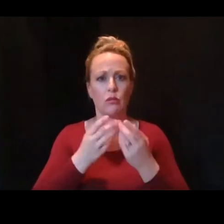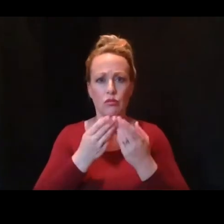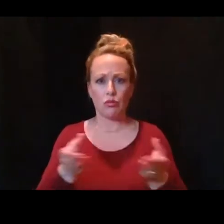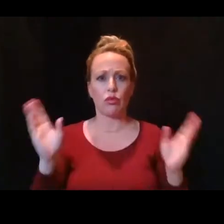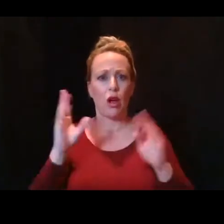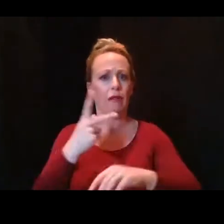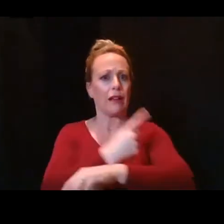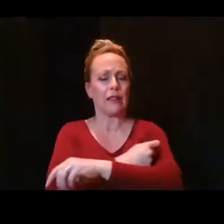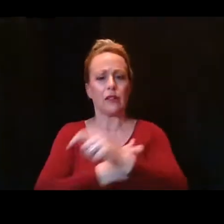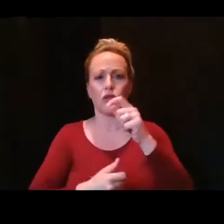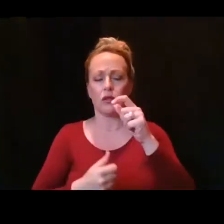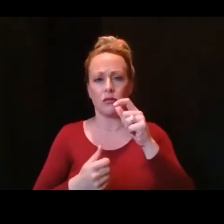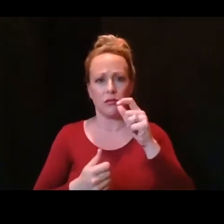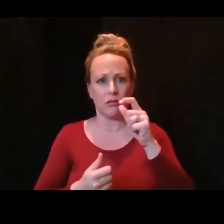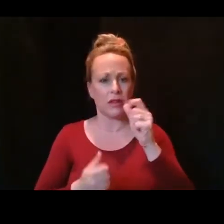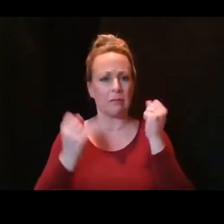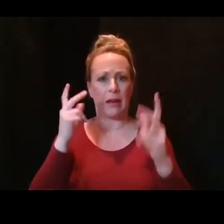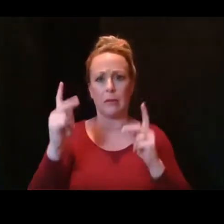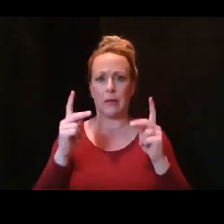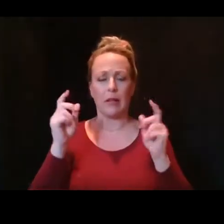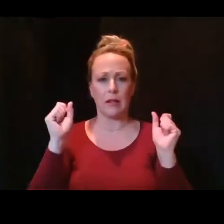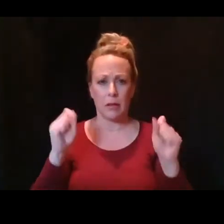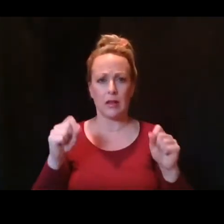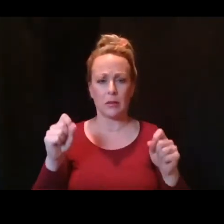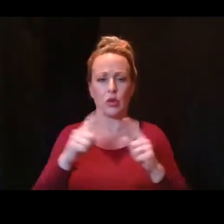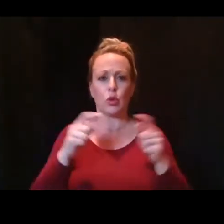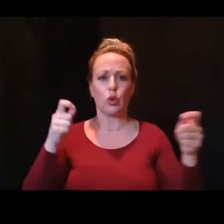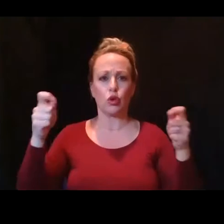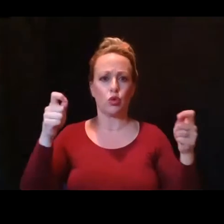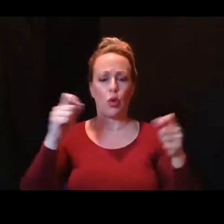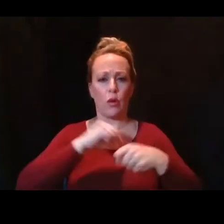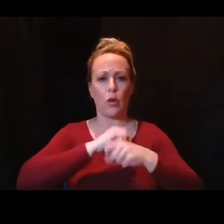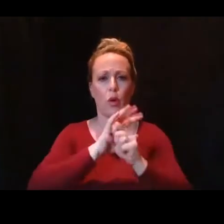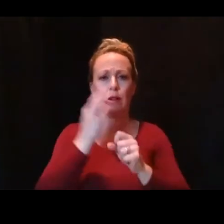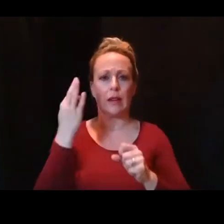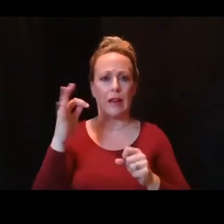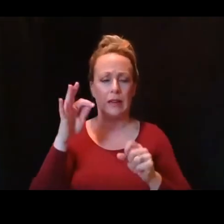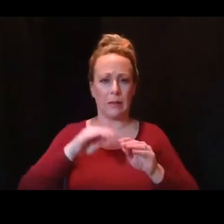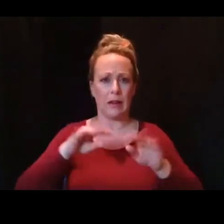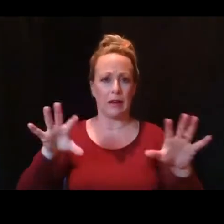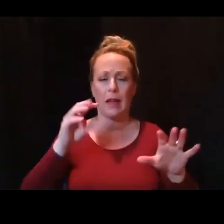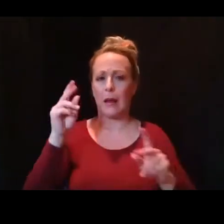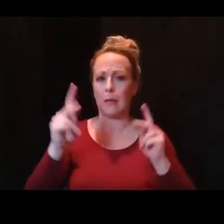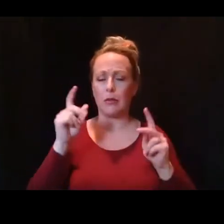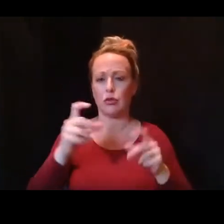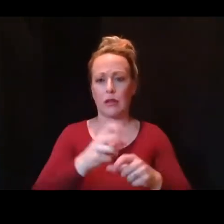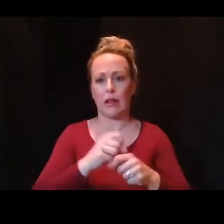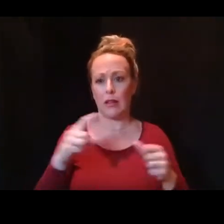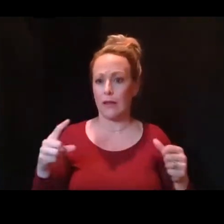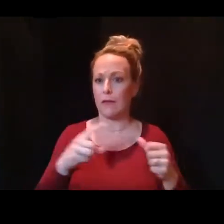population as a critical step to control the pandemic, and people should get the first vaccine